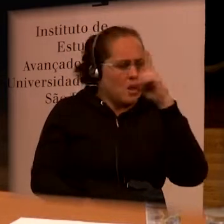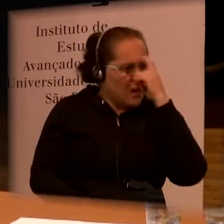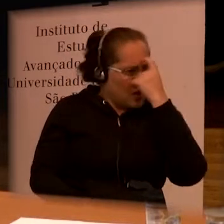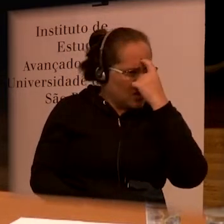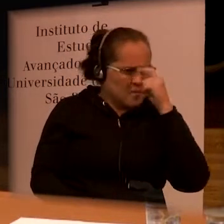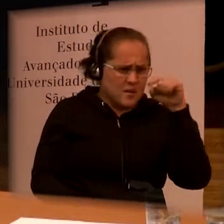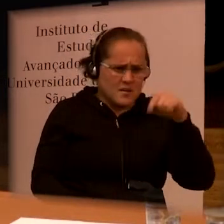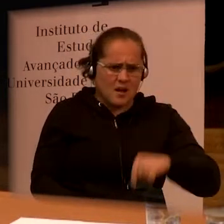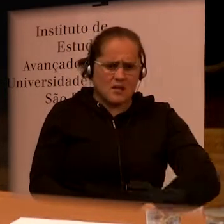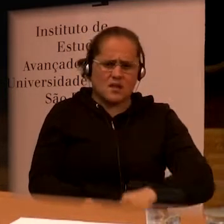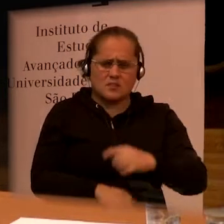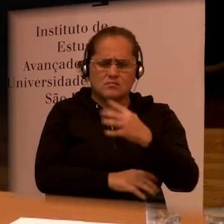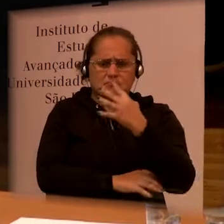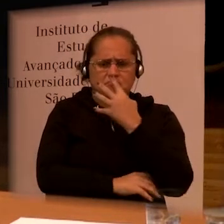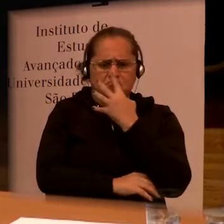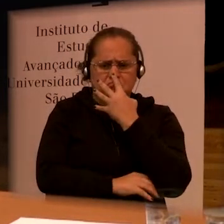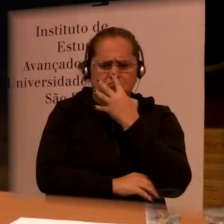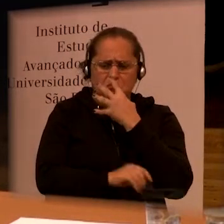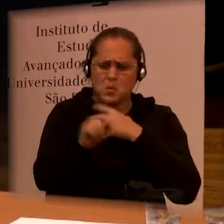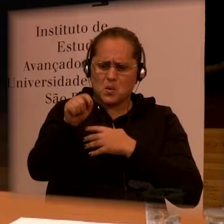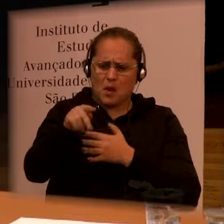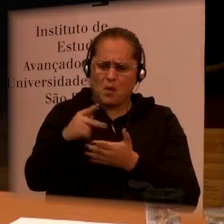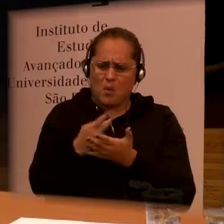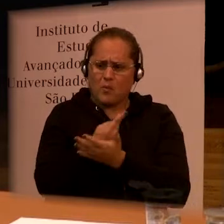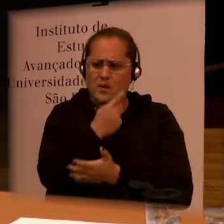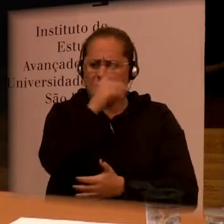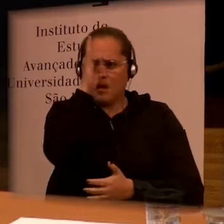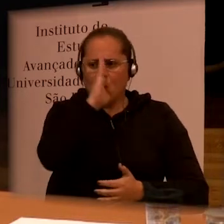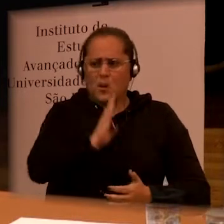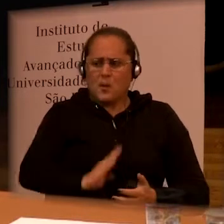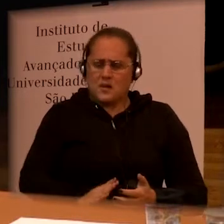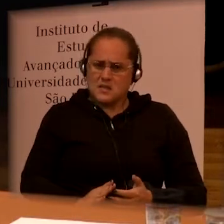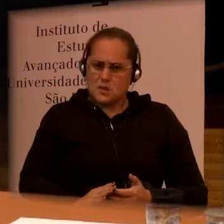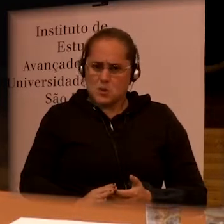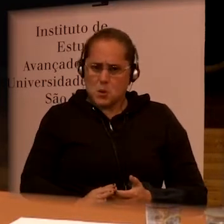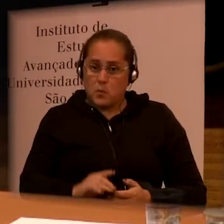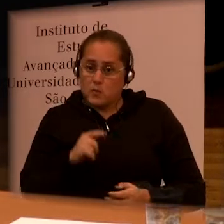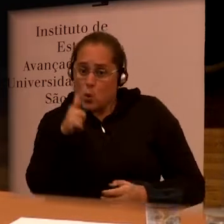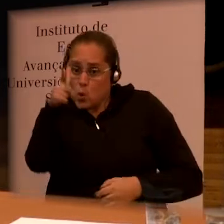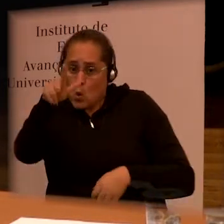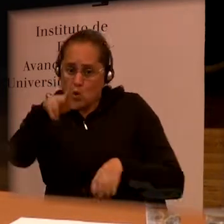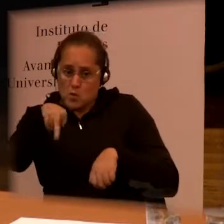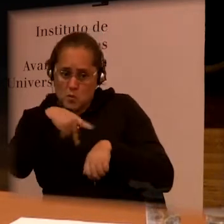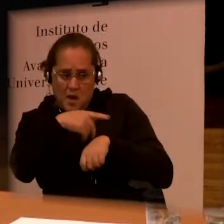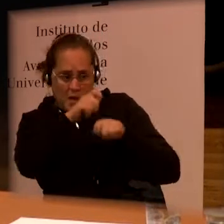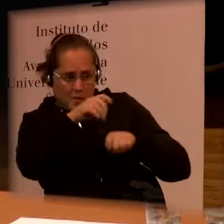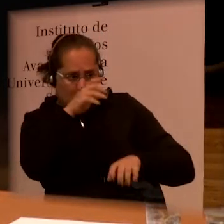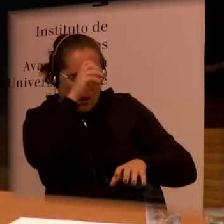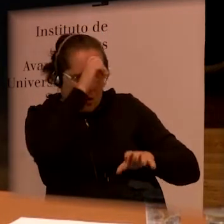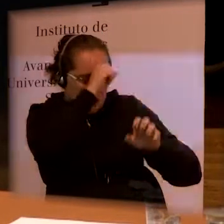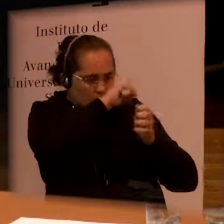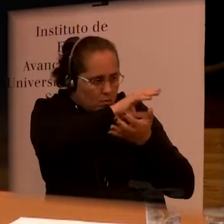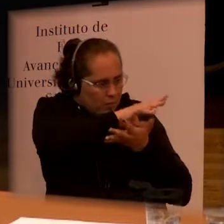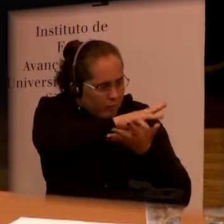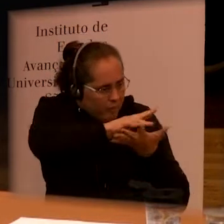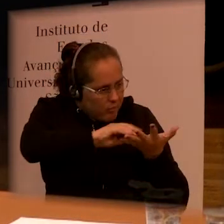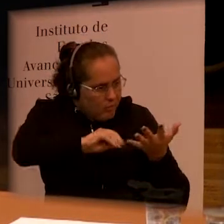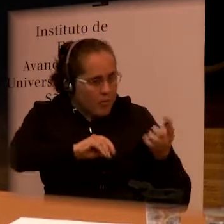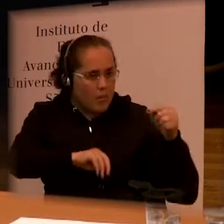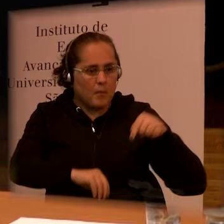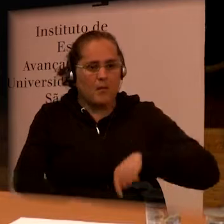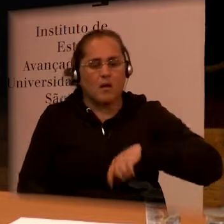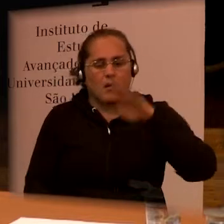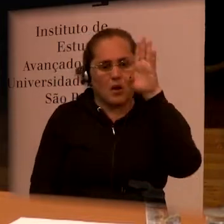that other countries have much to learn I think that today I was shown around a centre where there was